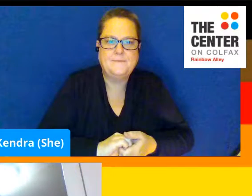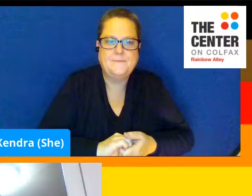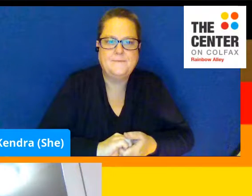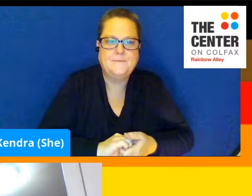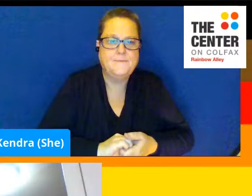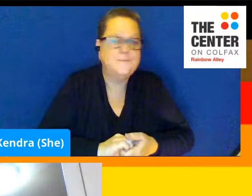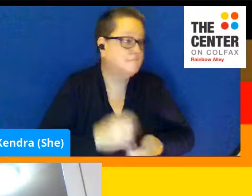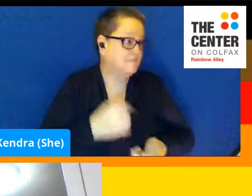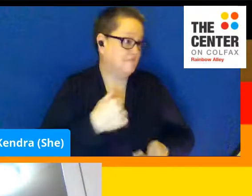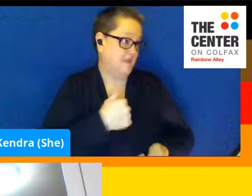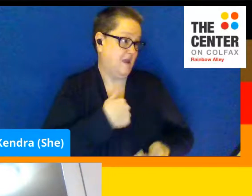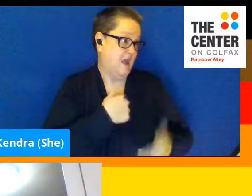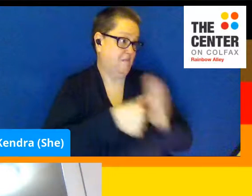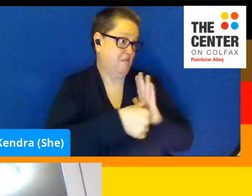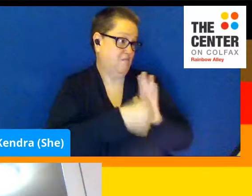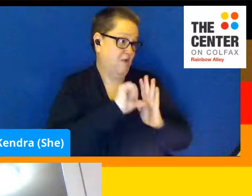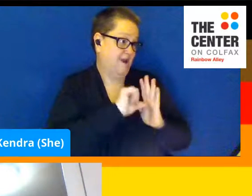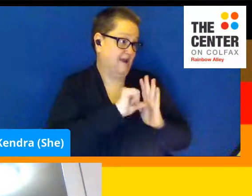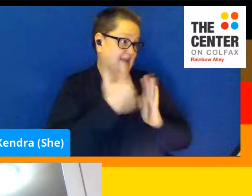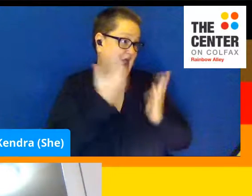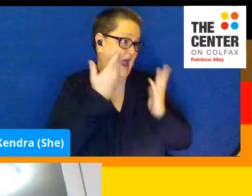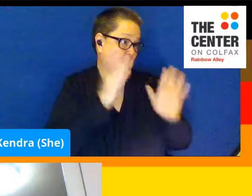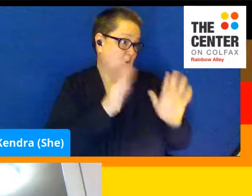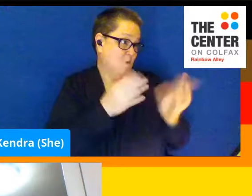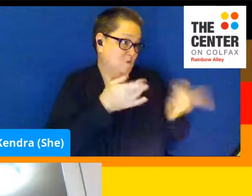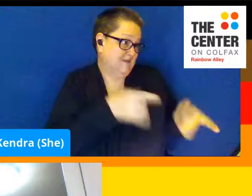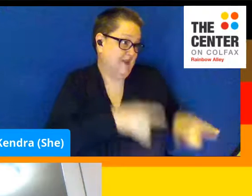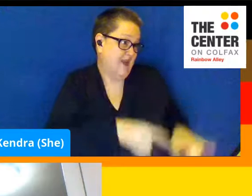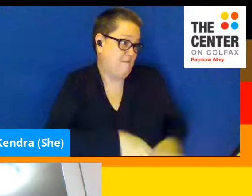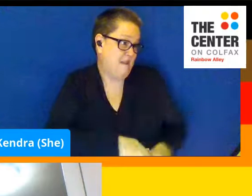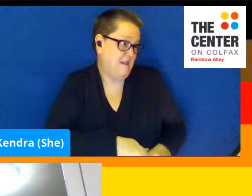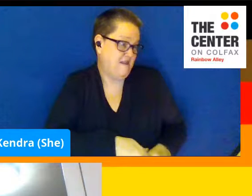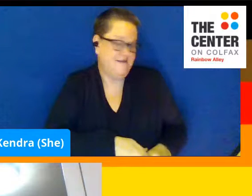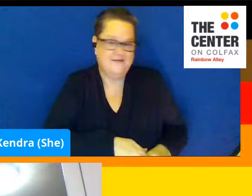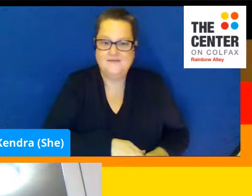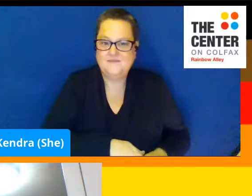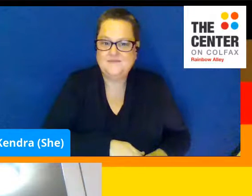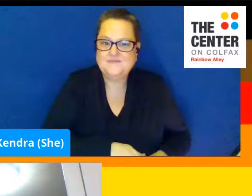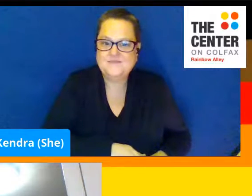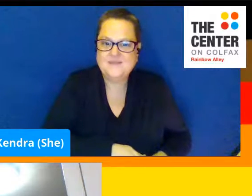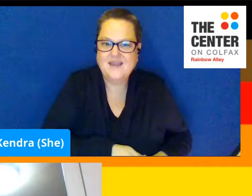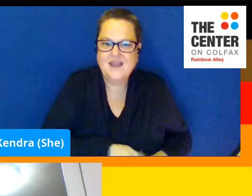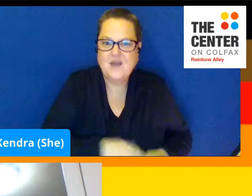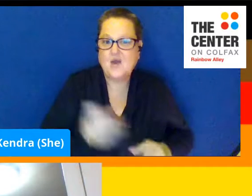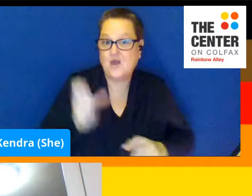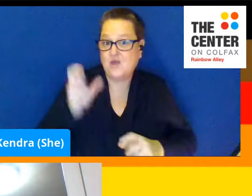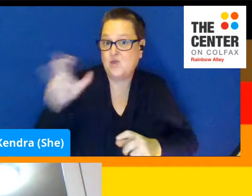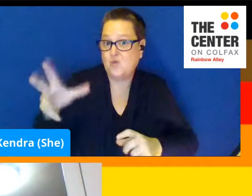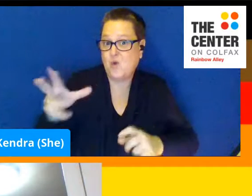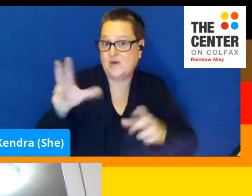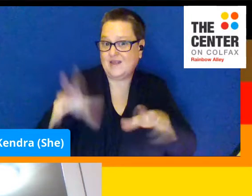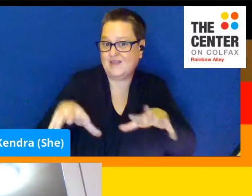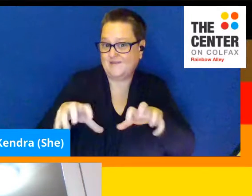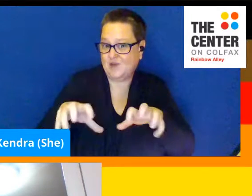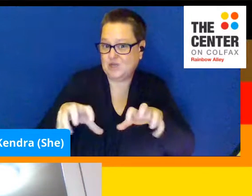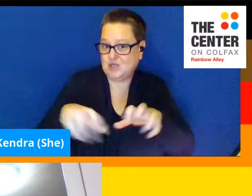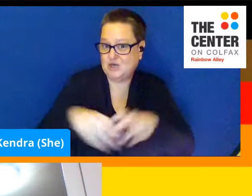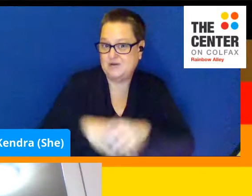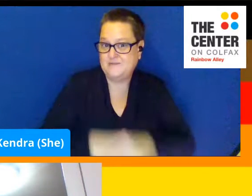I'm impressed. I didn't know how that was going to go either. I don't know. Let's throw this in the freezer real quick. Awesome.